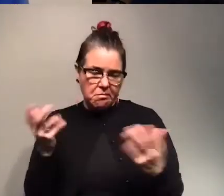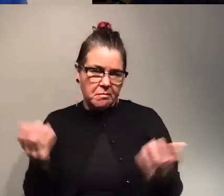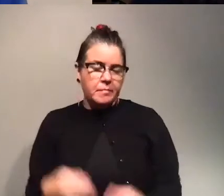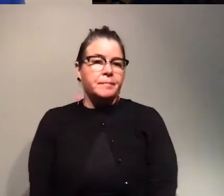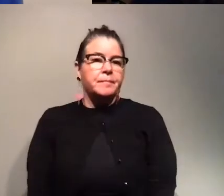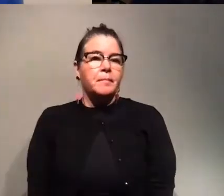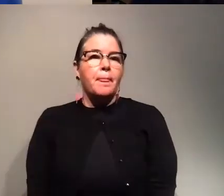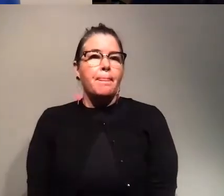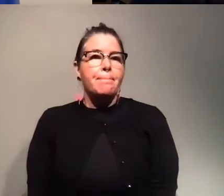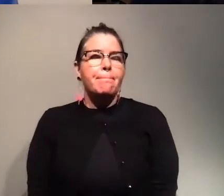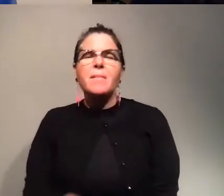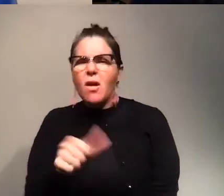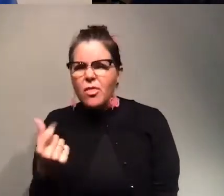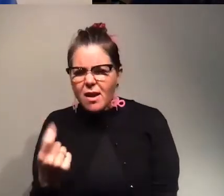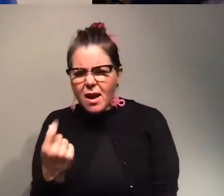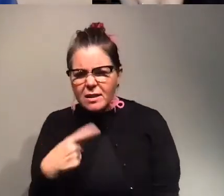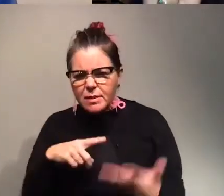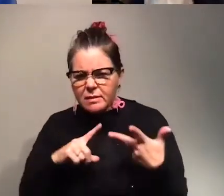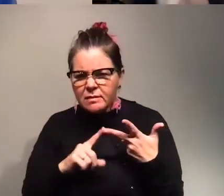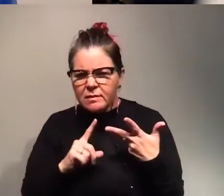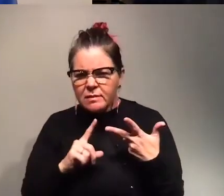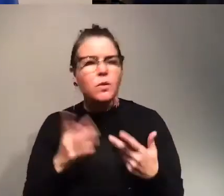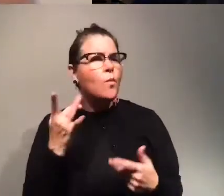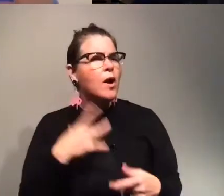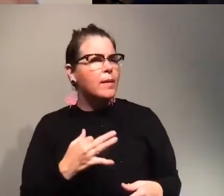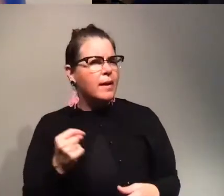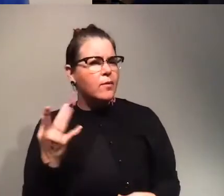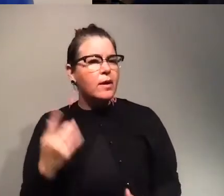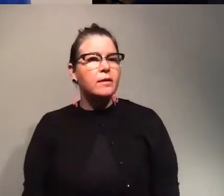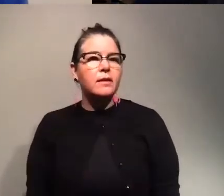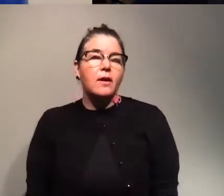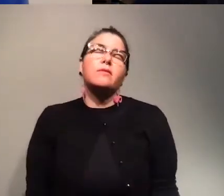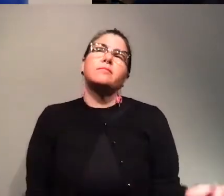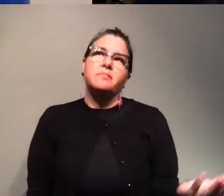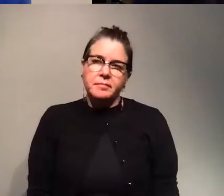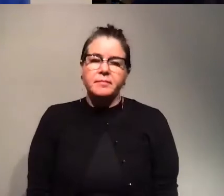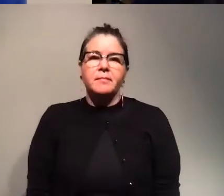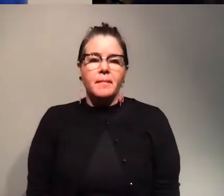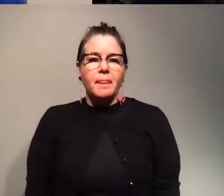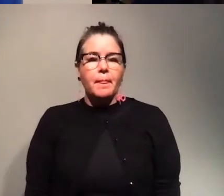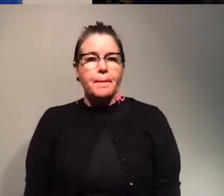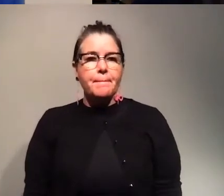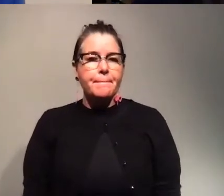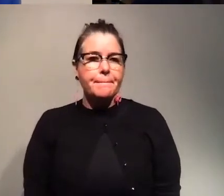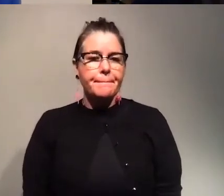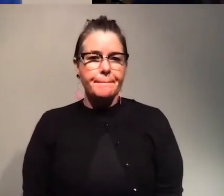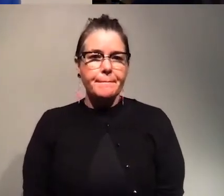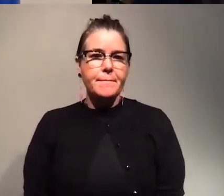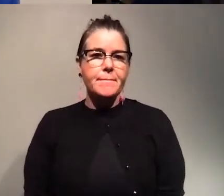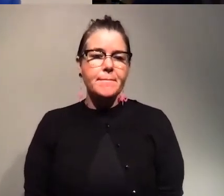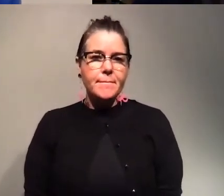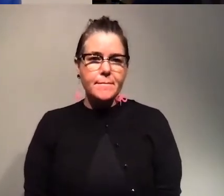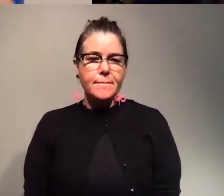Yeah, what was the other thing I had to... Why you like it? Oh, I like it. Well, I